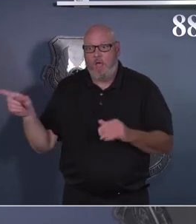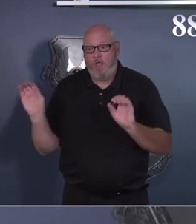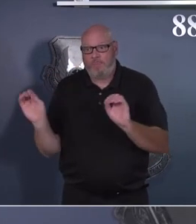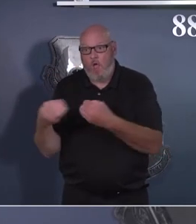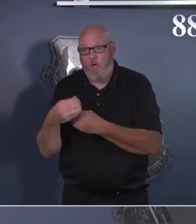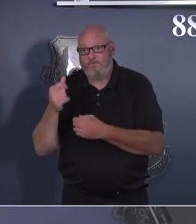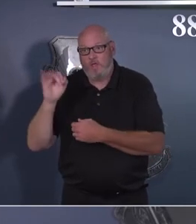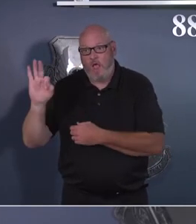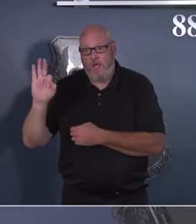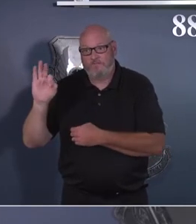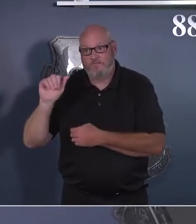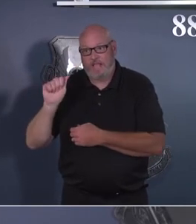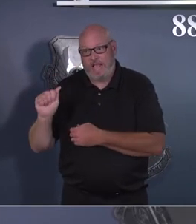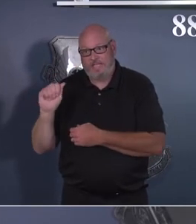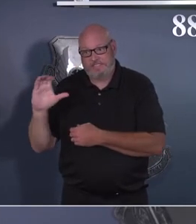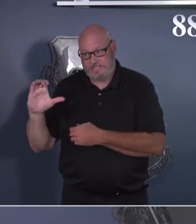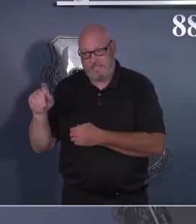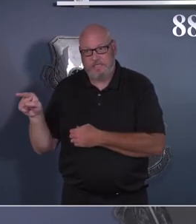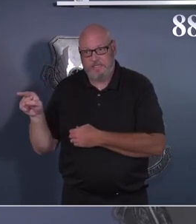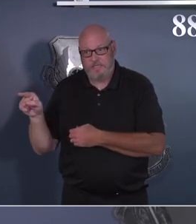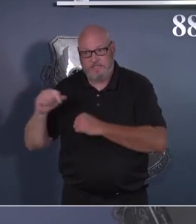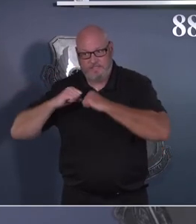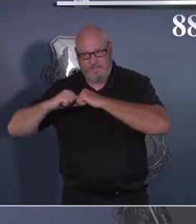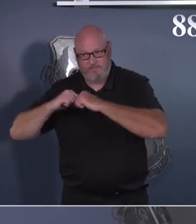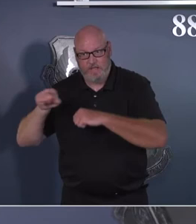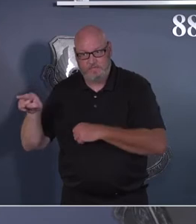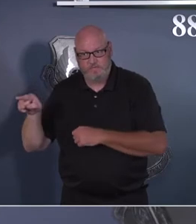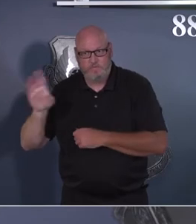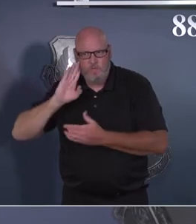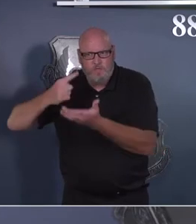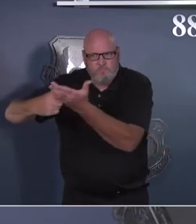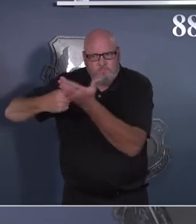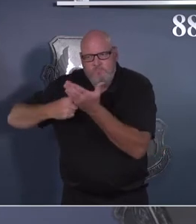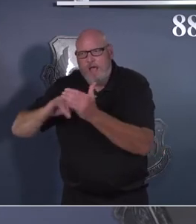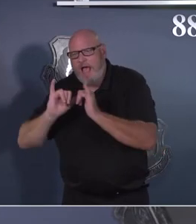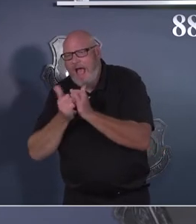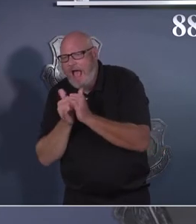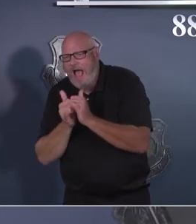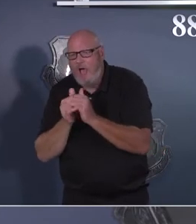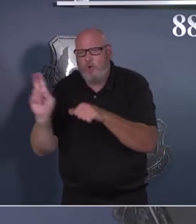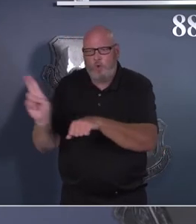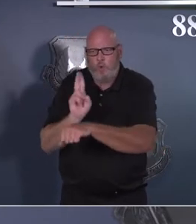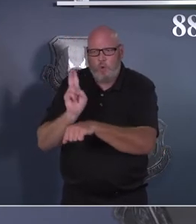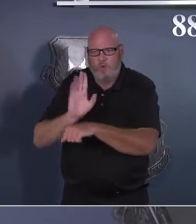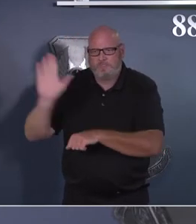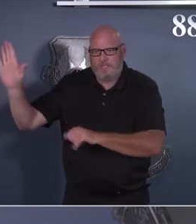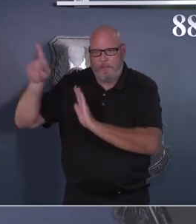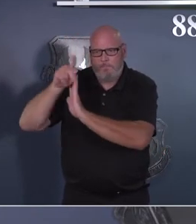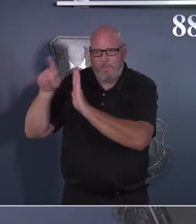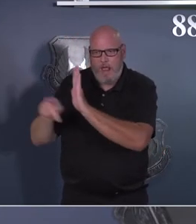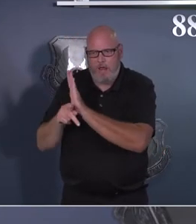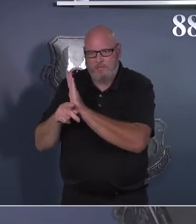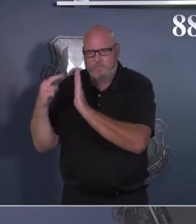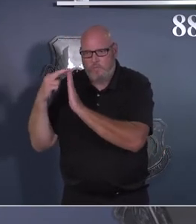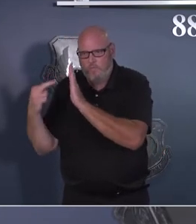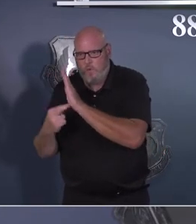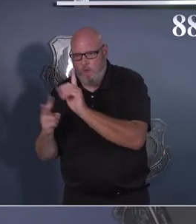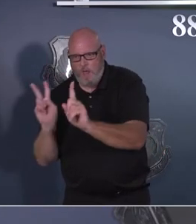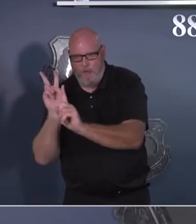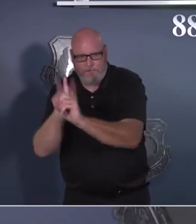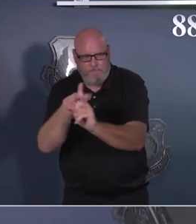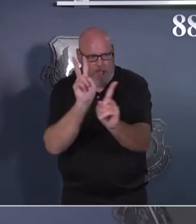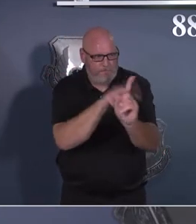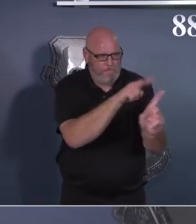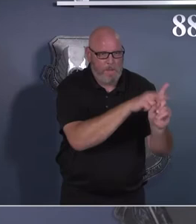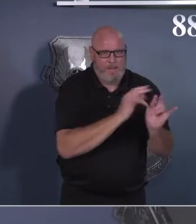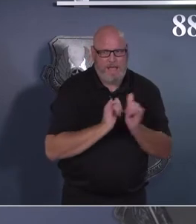trying to figure out how to turn this into execution rules. Once those are established, they will roll to the different services. The Department of